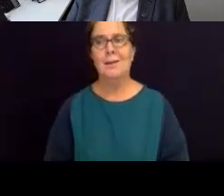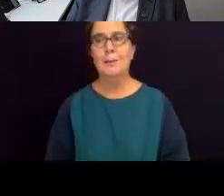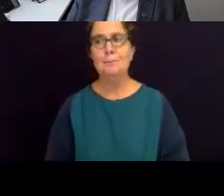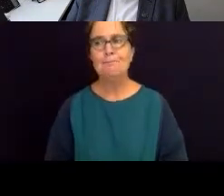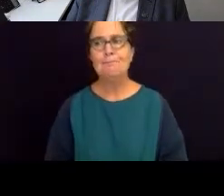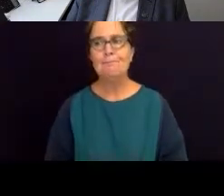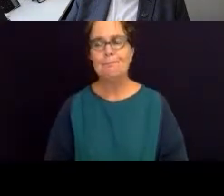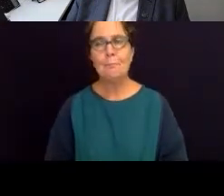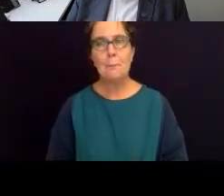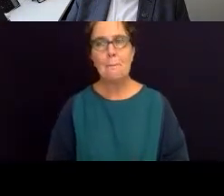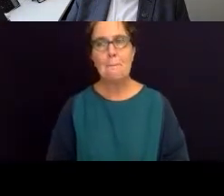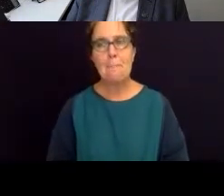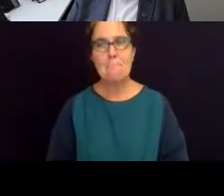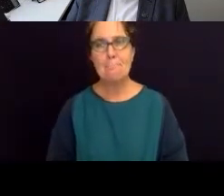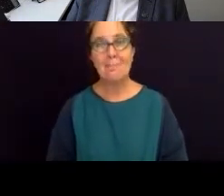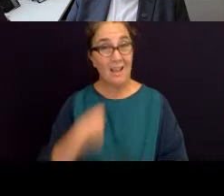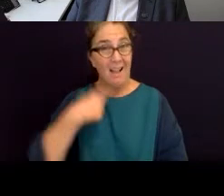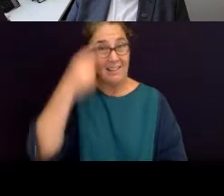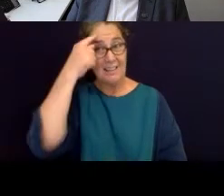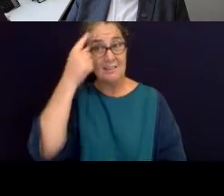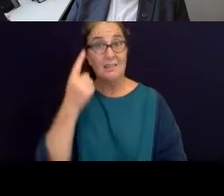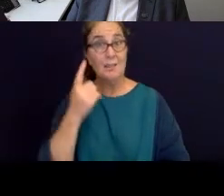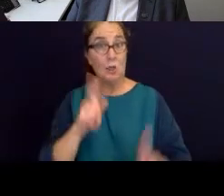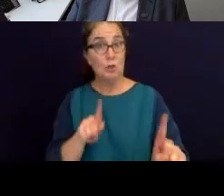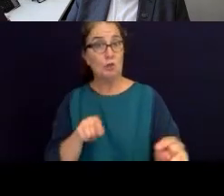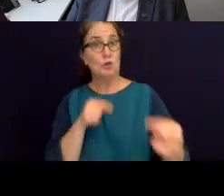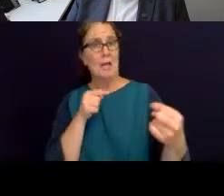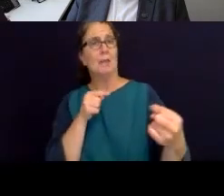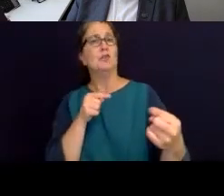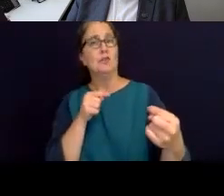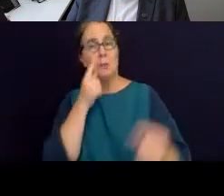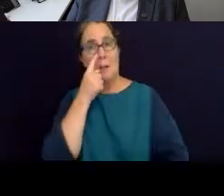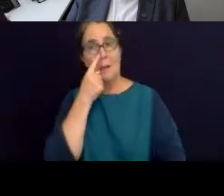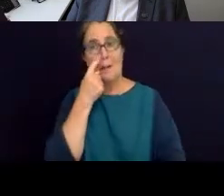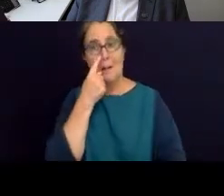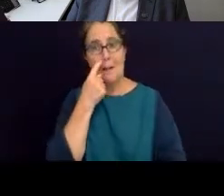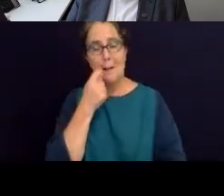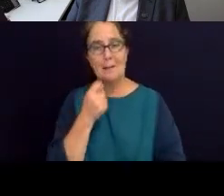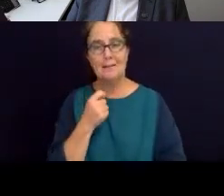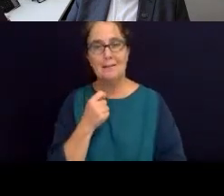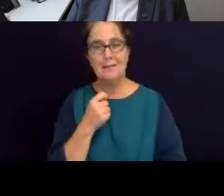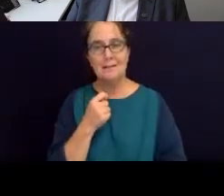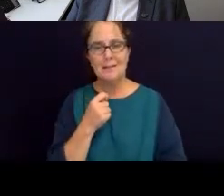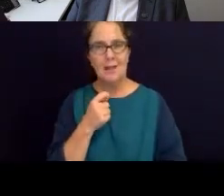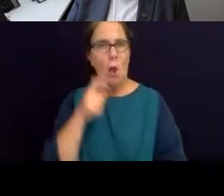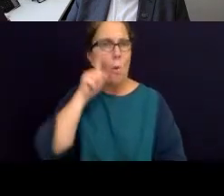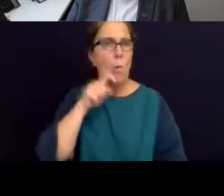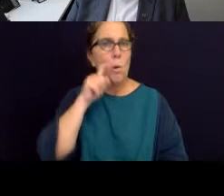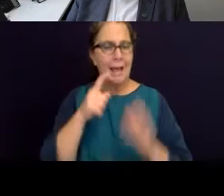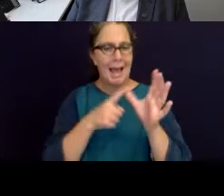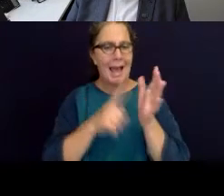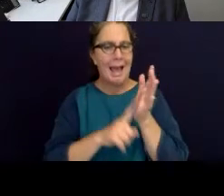I think the challenge has been in the question of water allocation